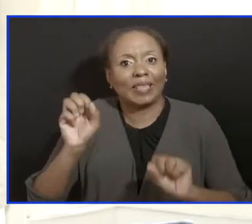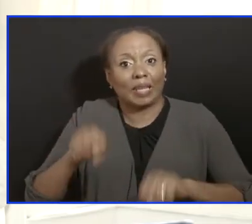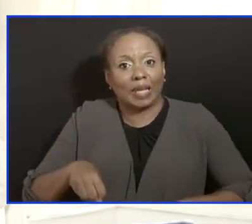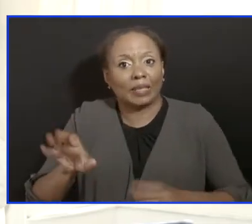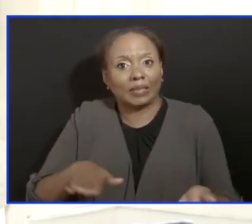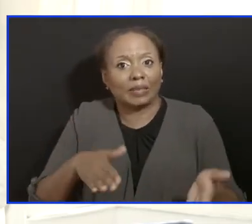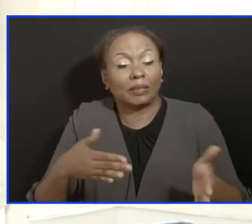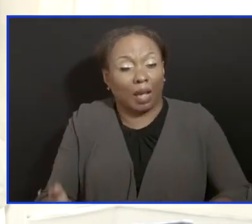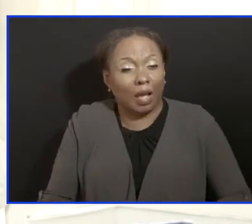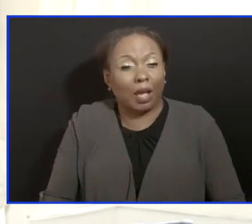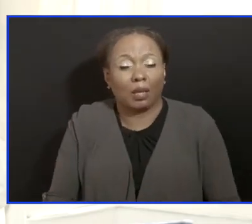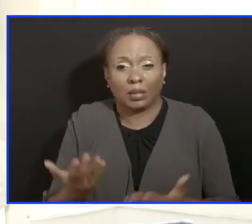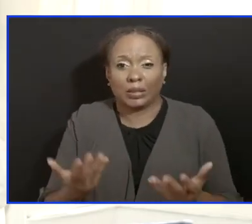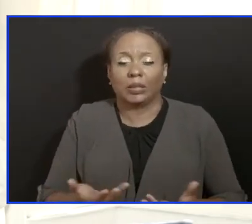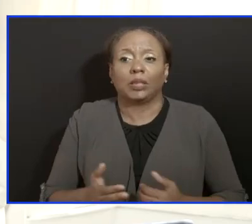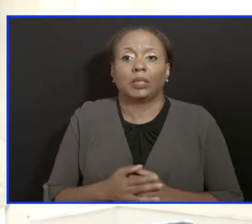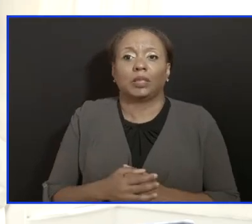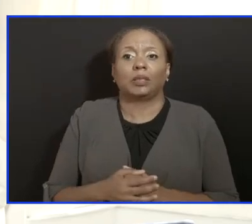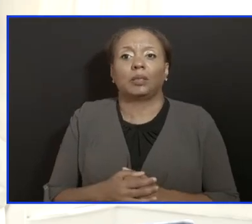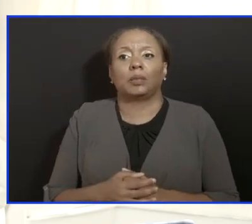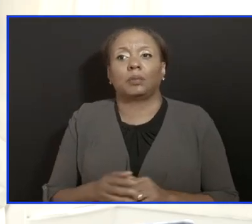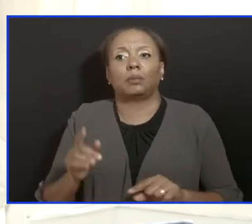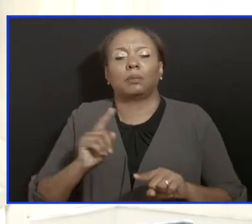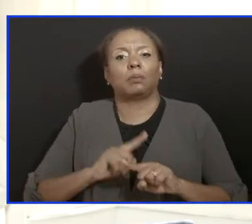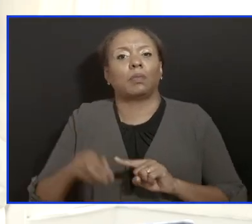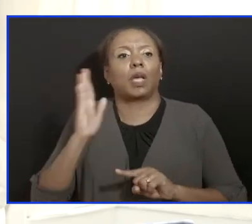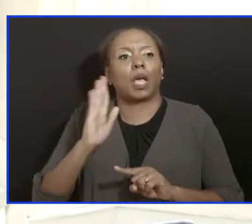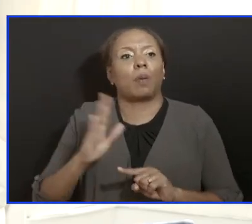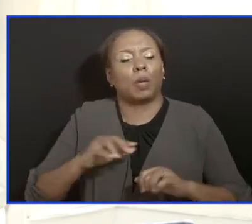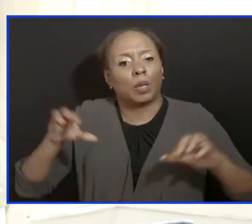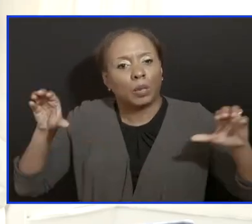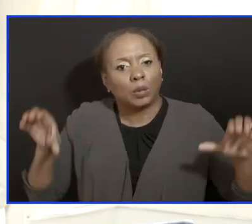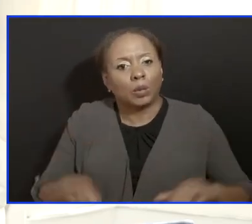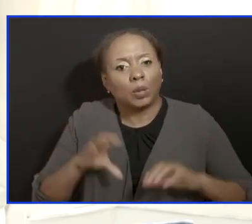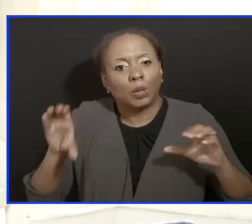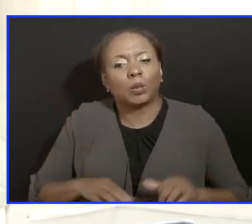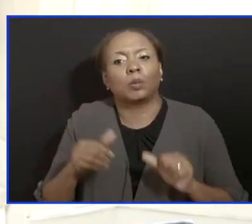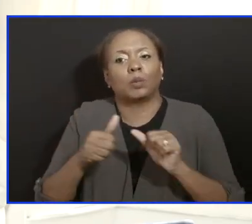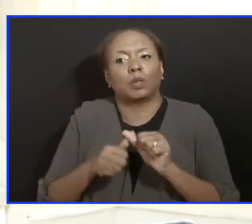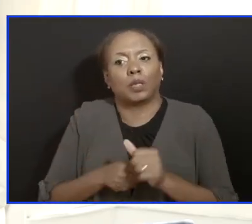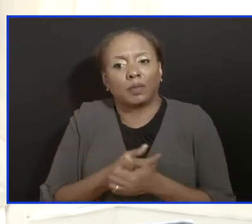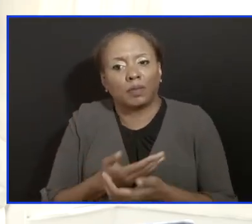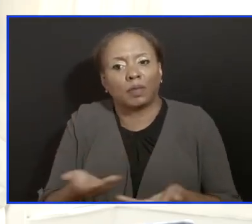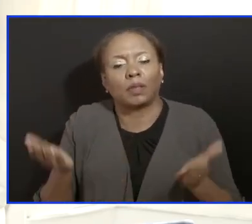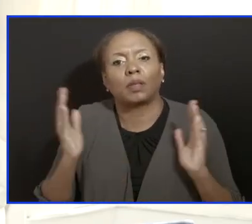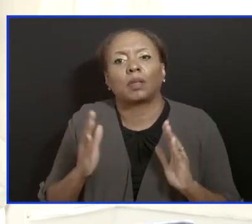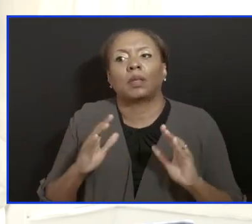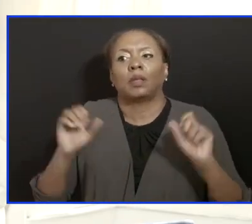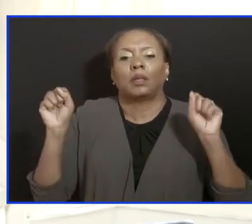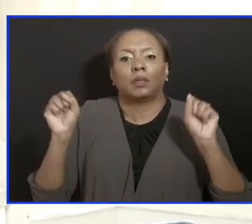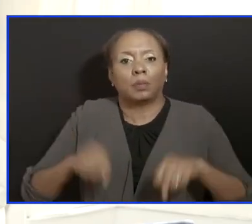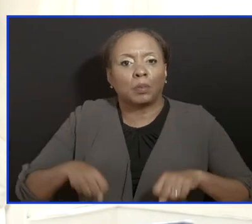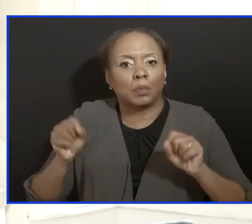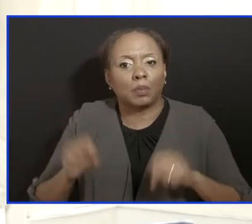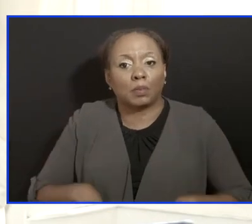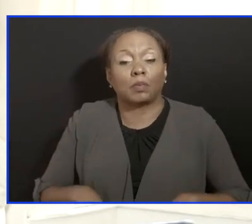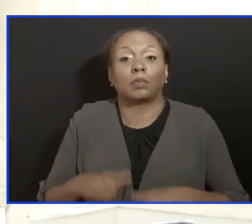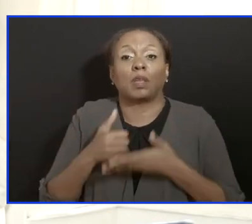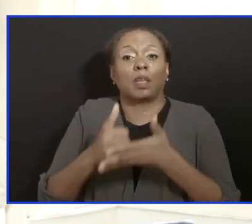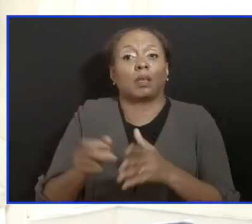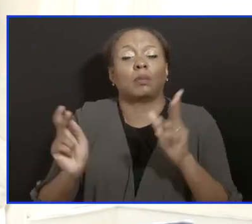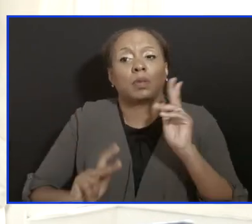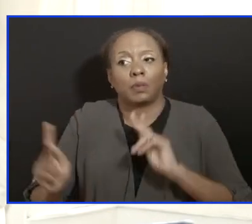important thing I want to assure you of here is that we will do every single thing that we can do possible to help those who cannot help themselves.